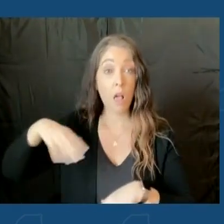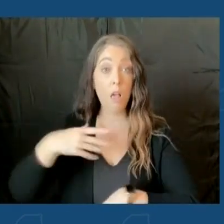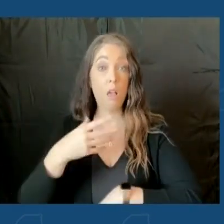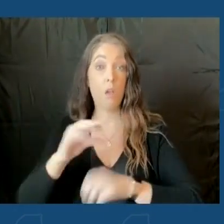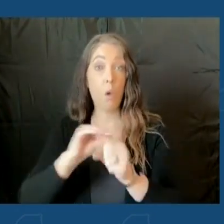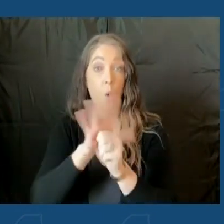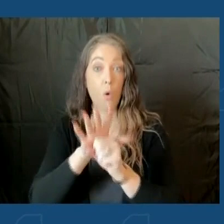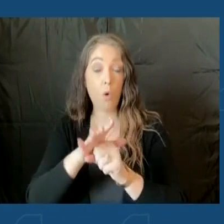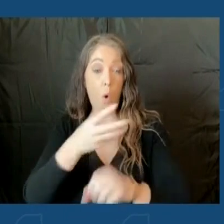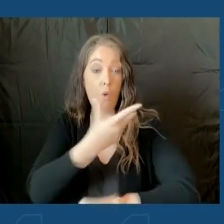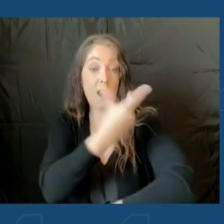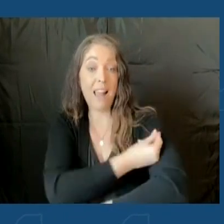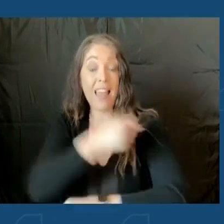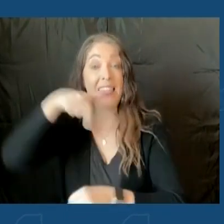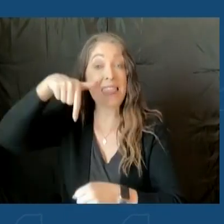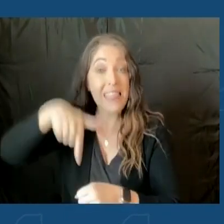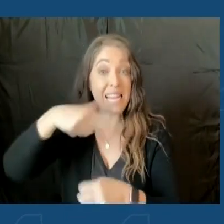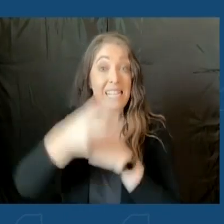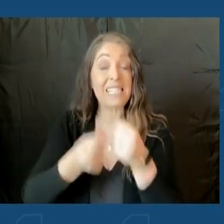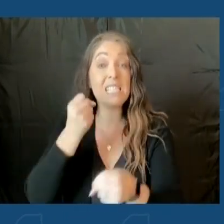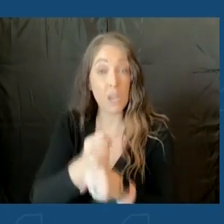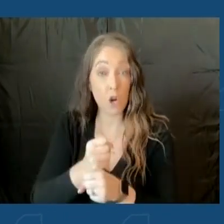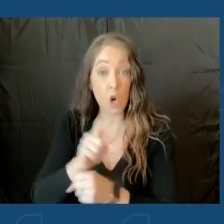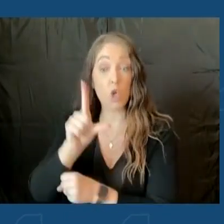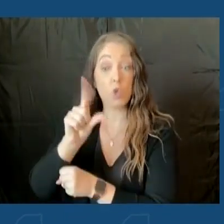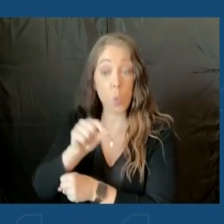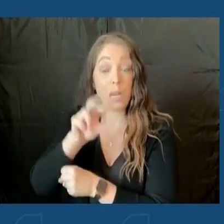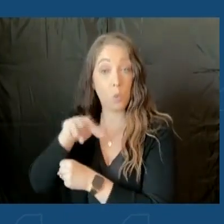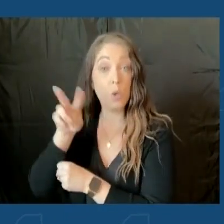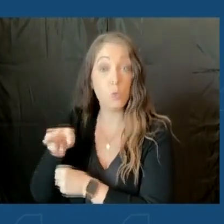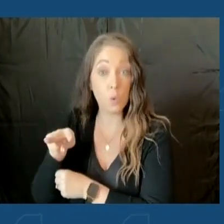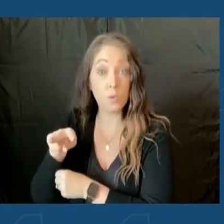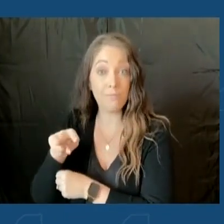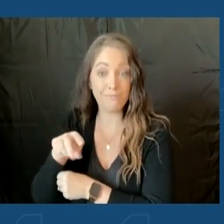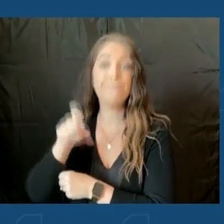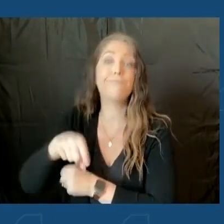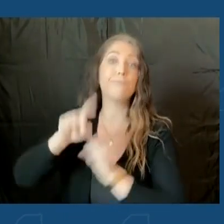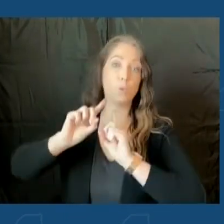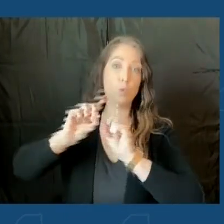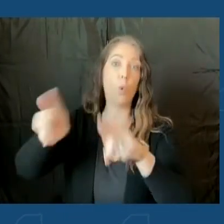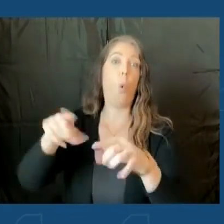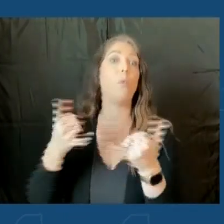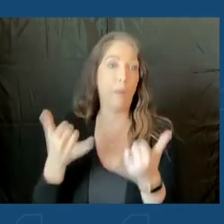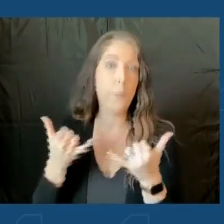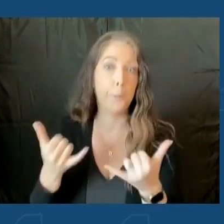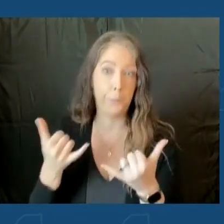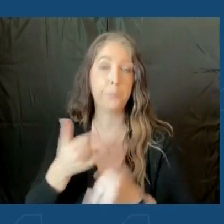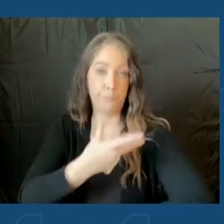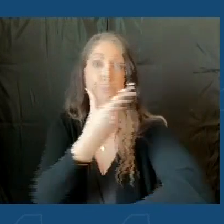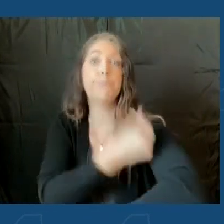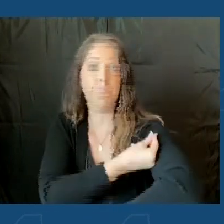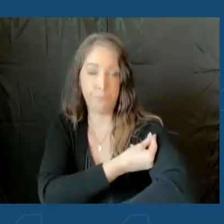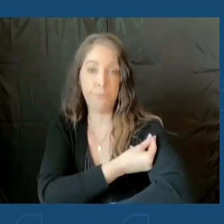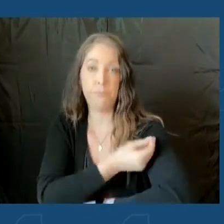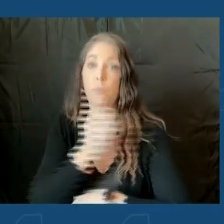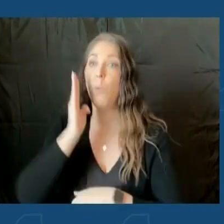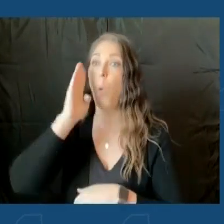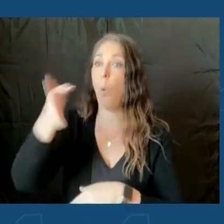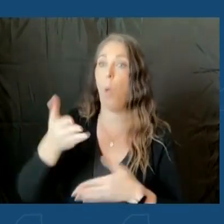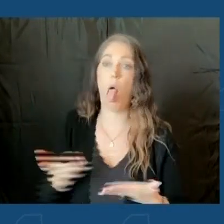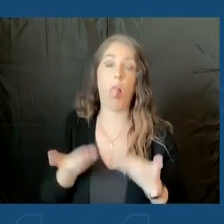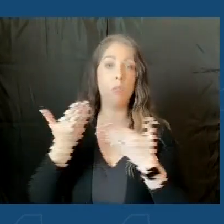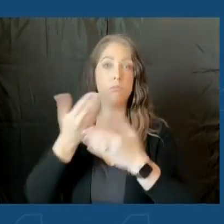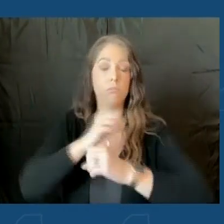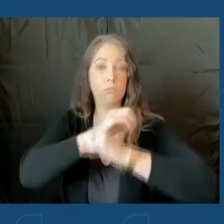this year, if you've not gotten a vaccine this year in the year 2022, you need to go out and get one now. It will offer a very high degree of